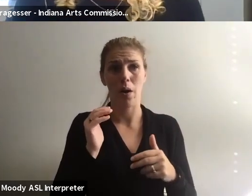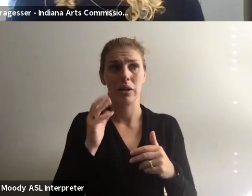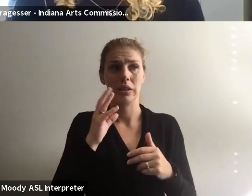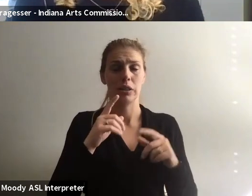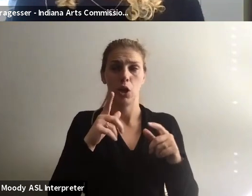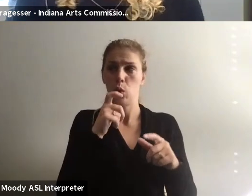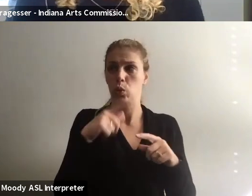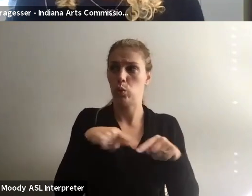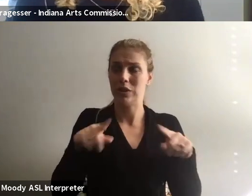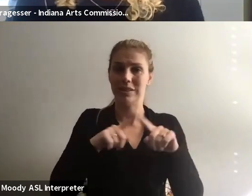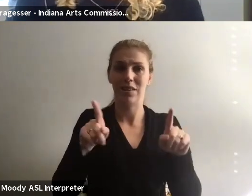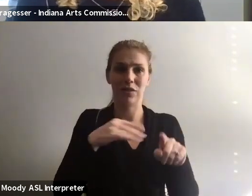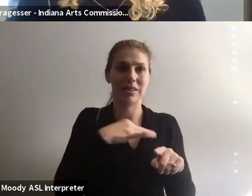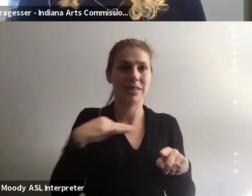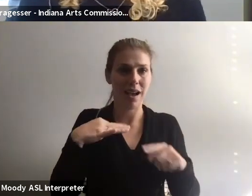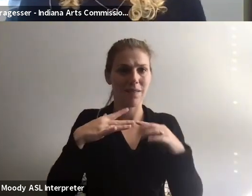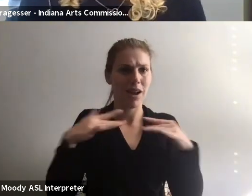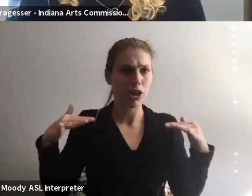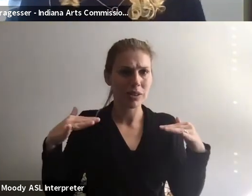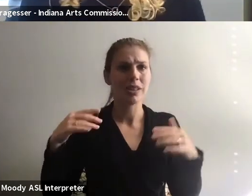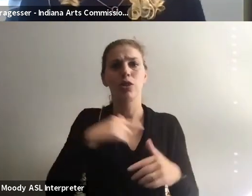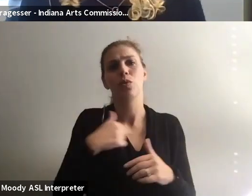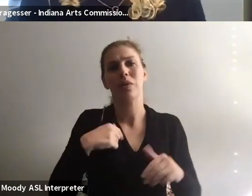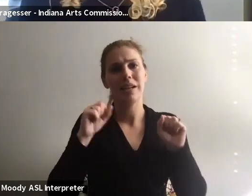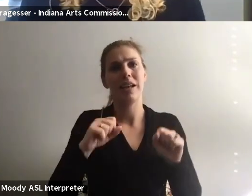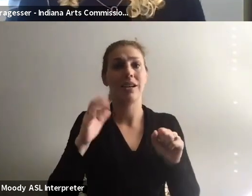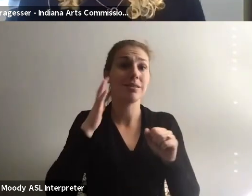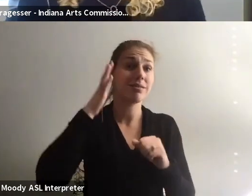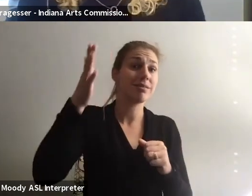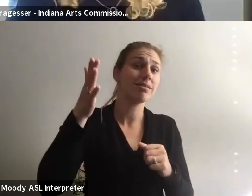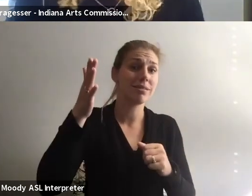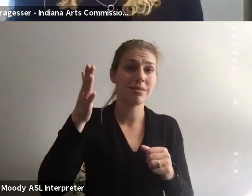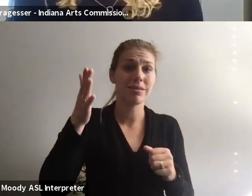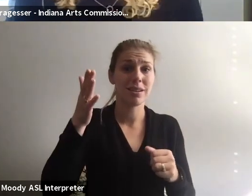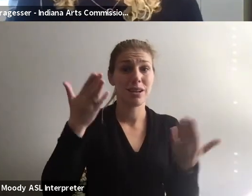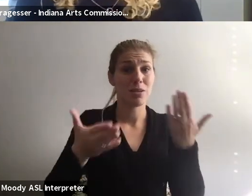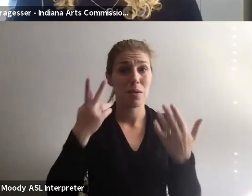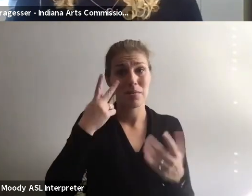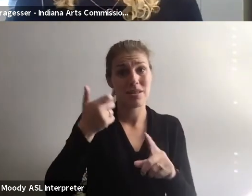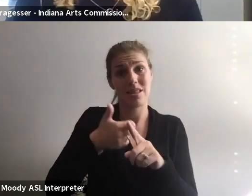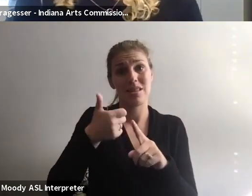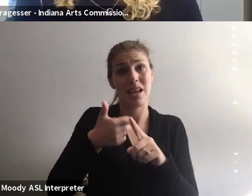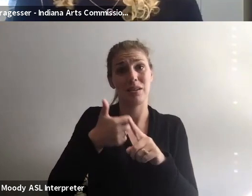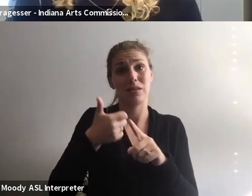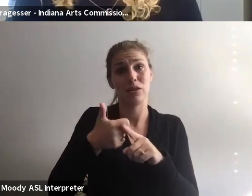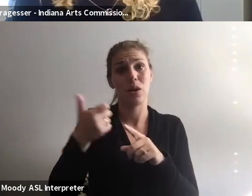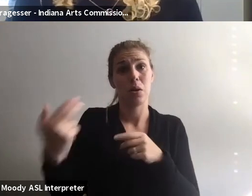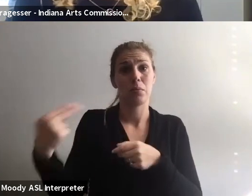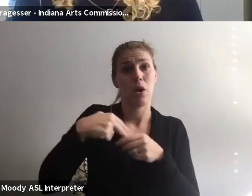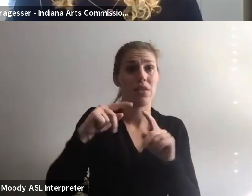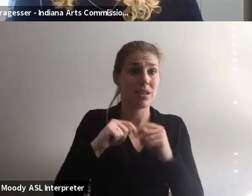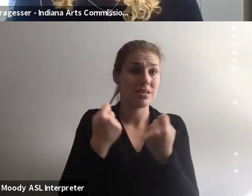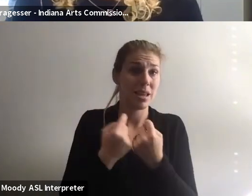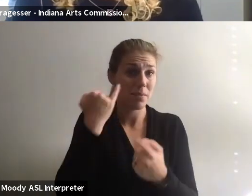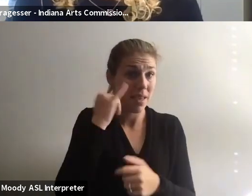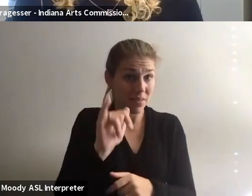different than us as a staff, um, to be able to someday maybe see them brought on, on team if that's what is the